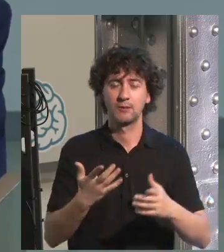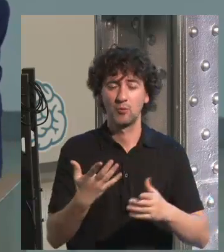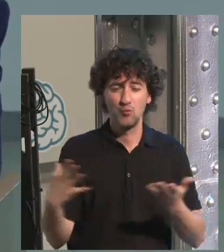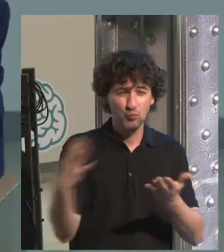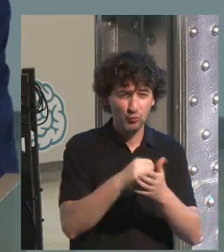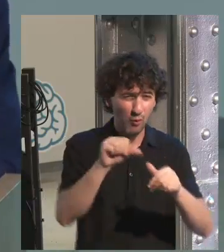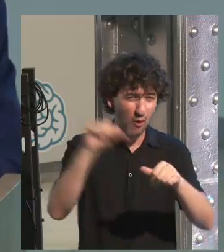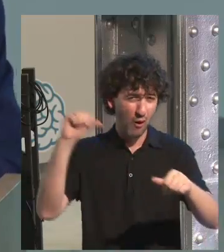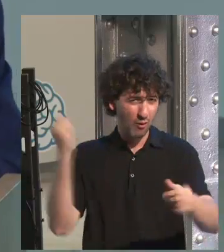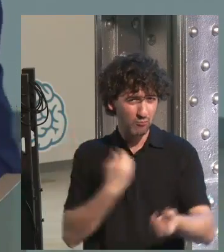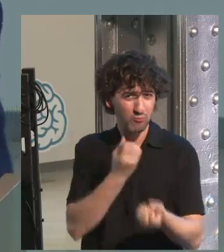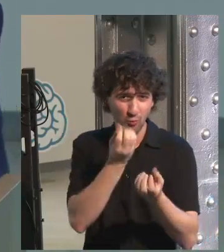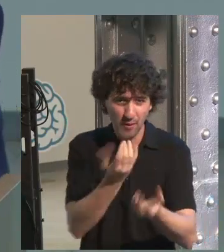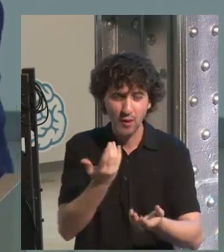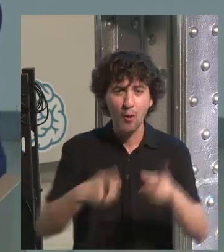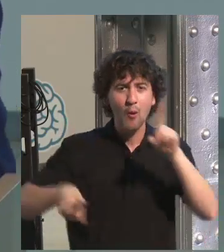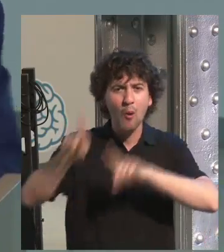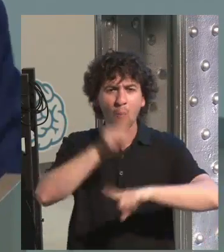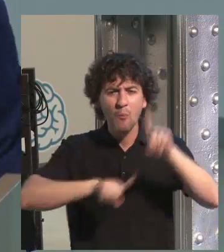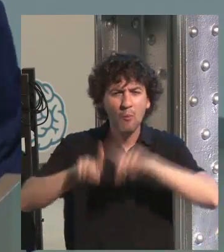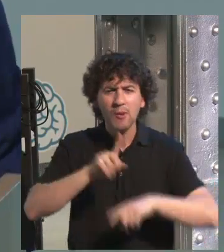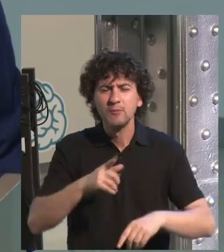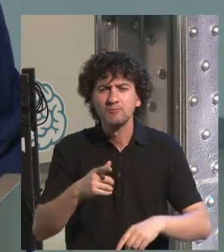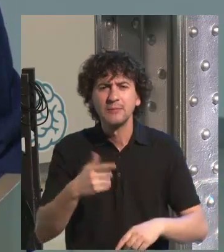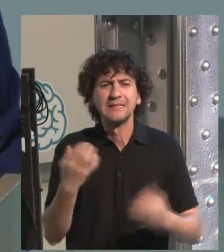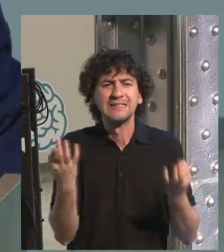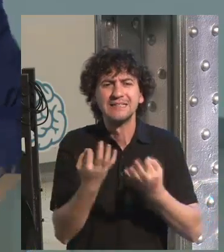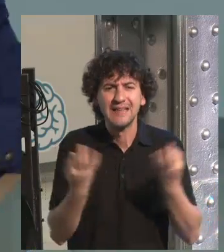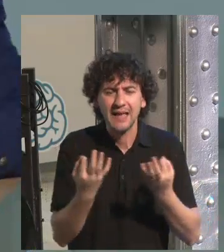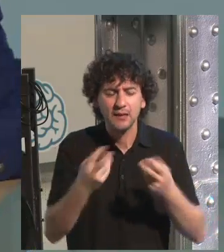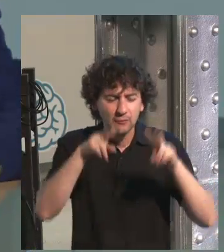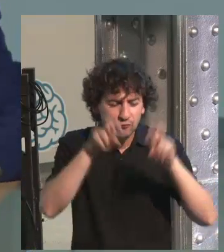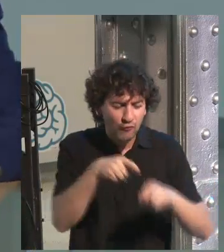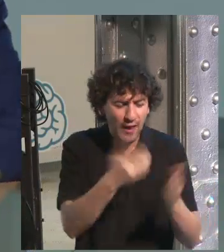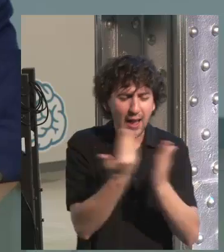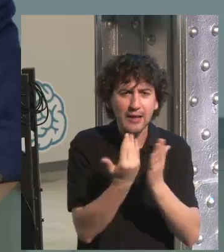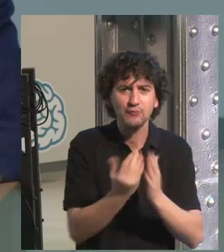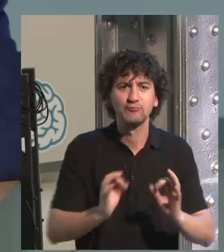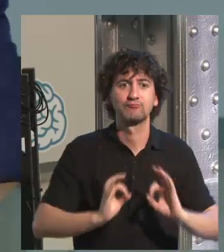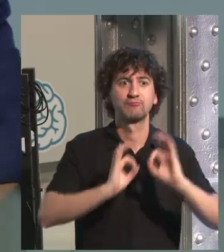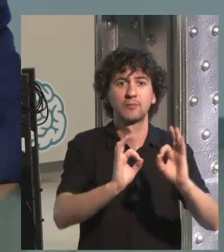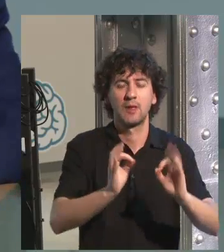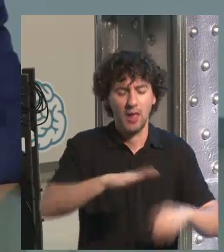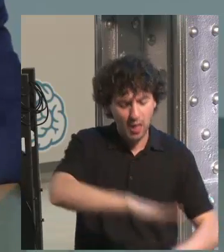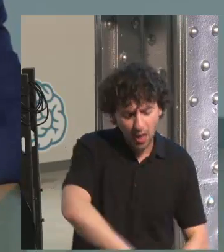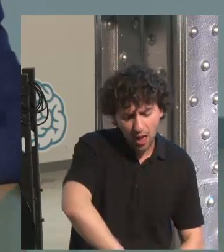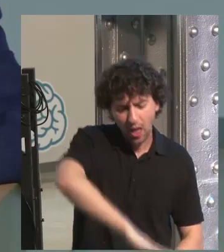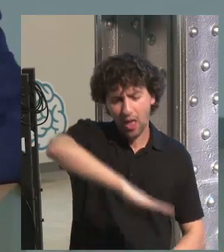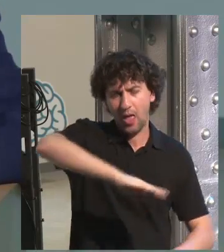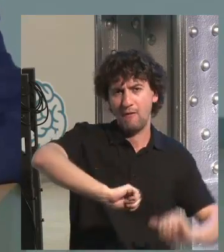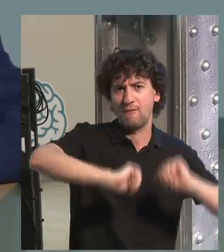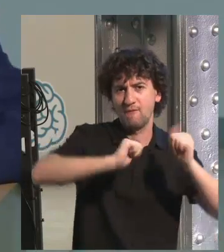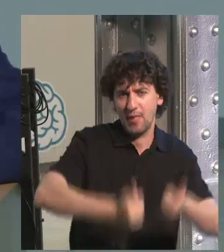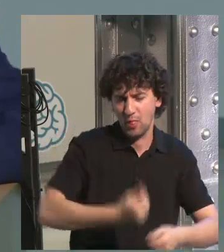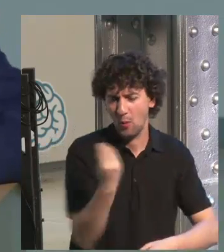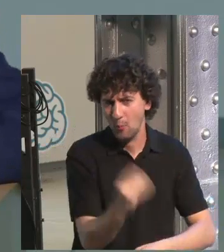and the complexity of this is that it needs to